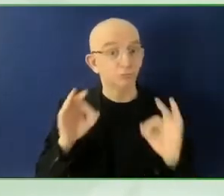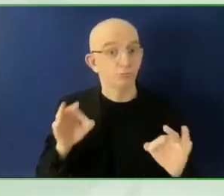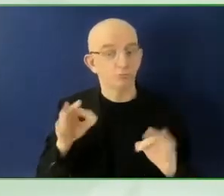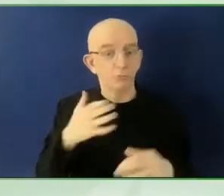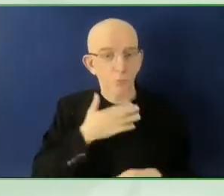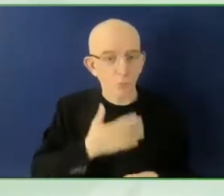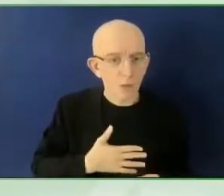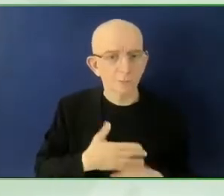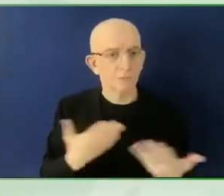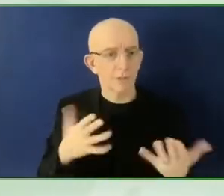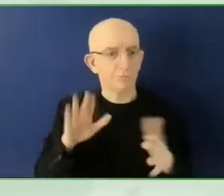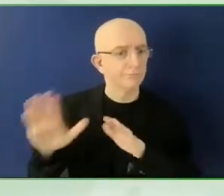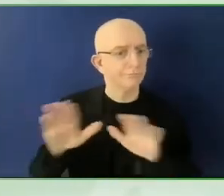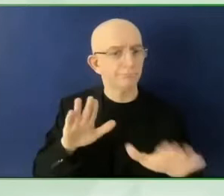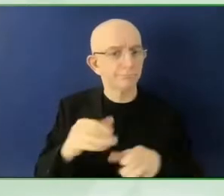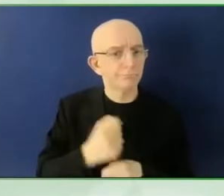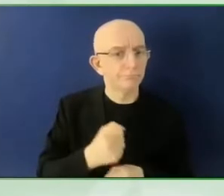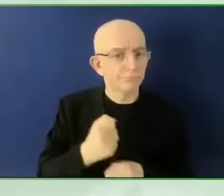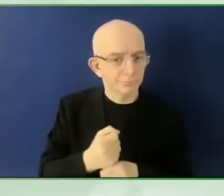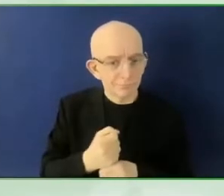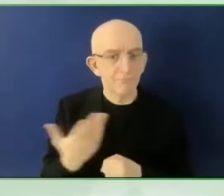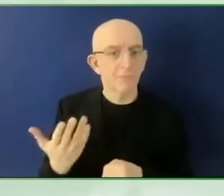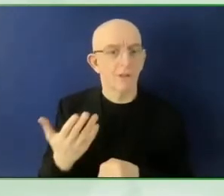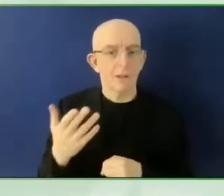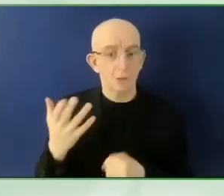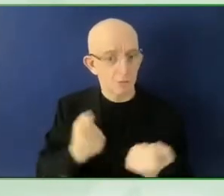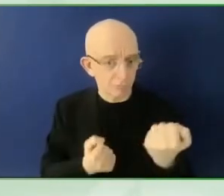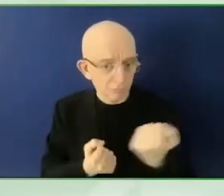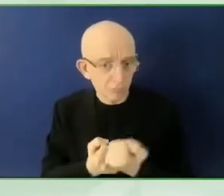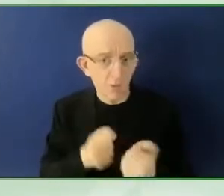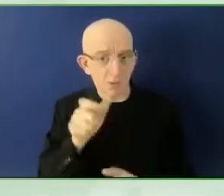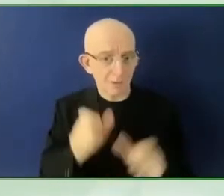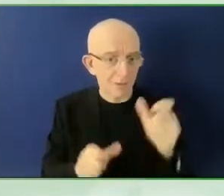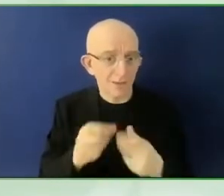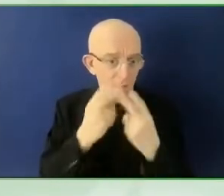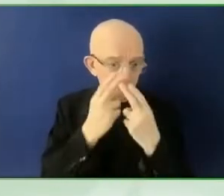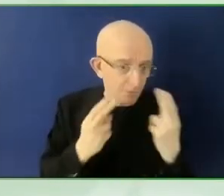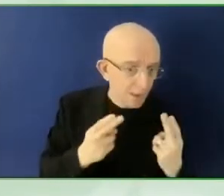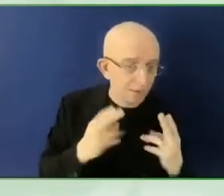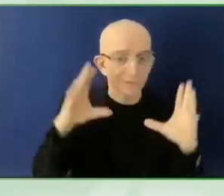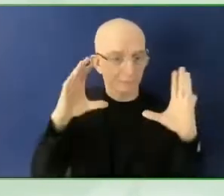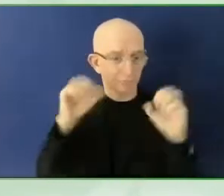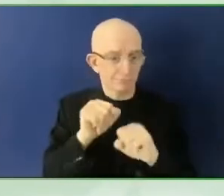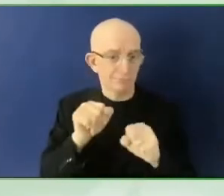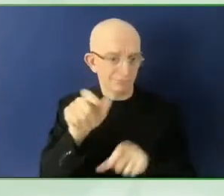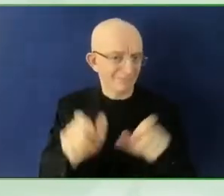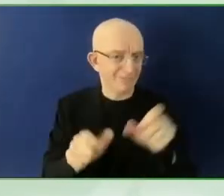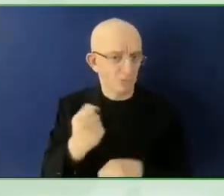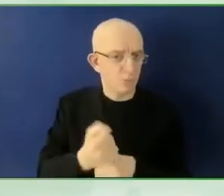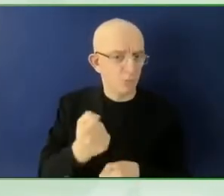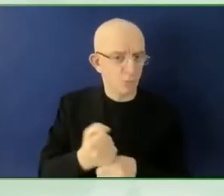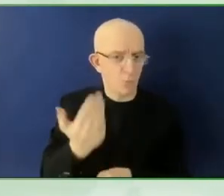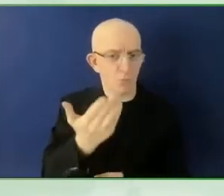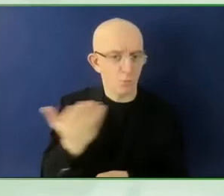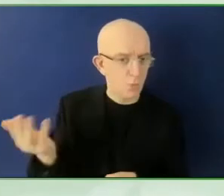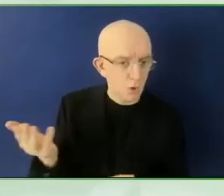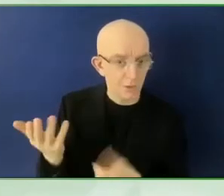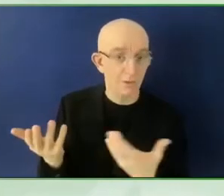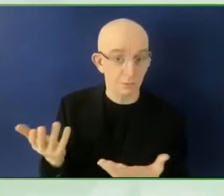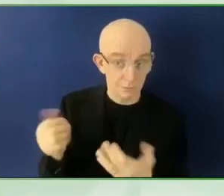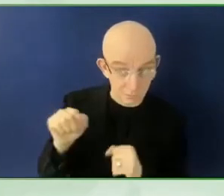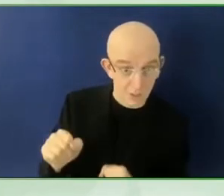sustains the free use of the app for our users and volunteers. What a fabulous idea to have